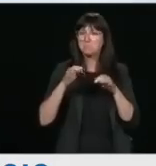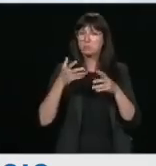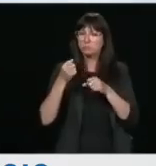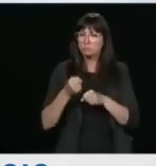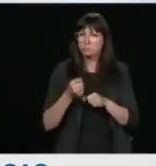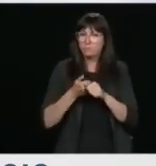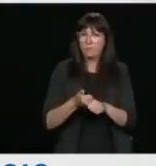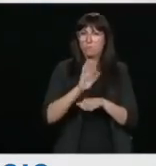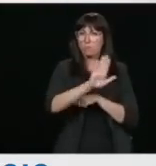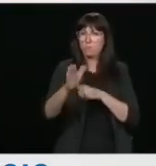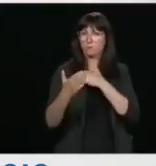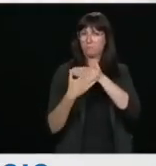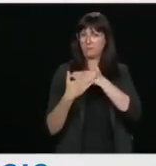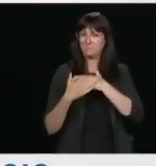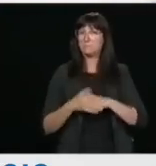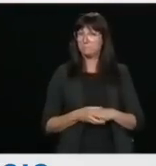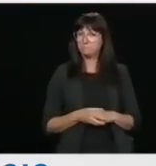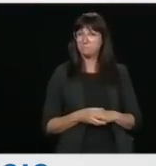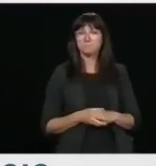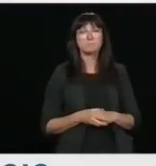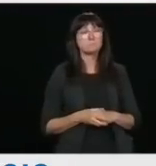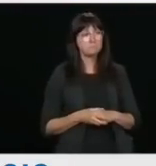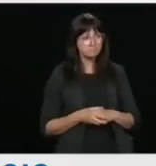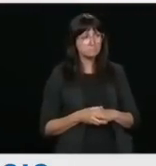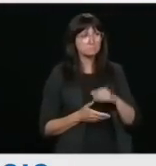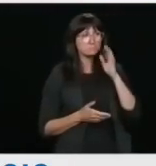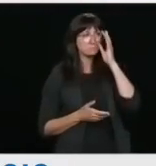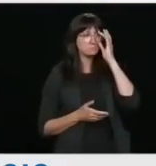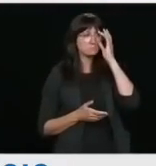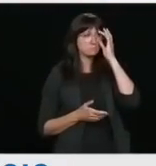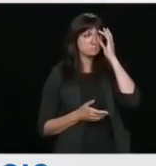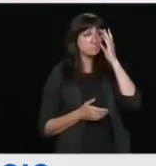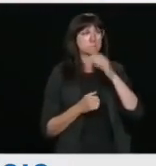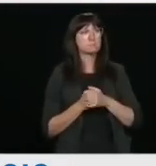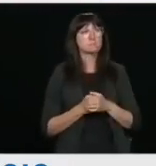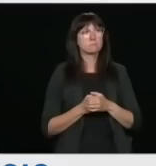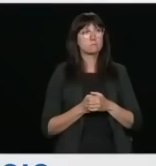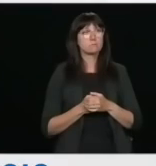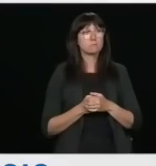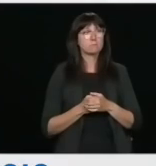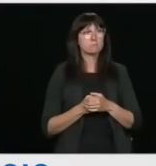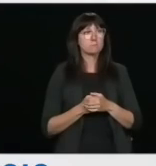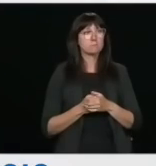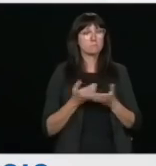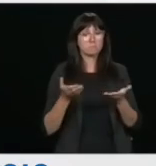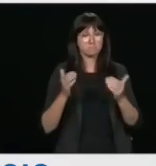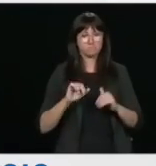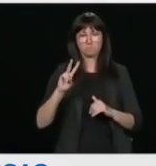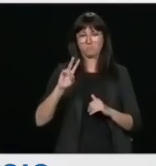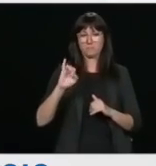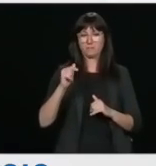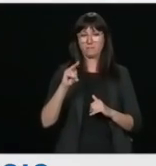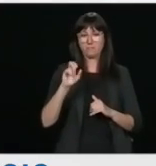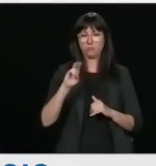I would first say that I welcome